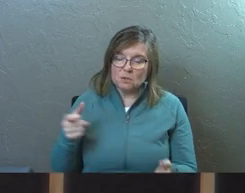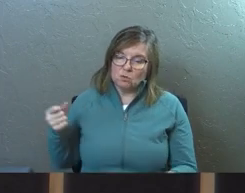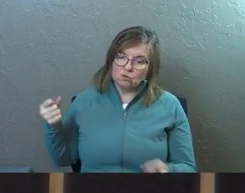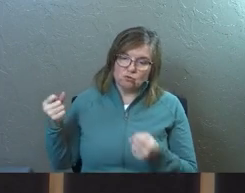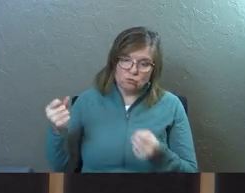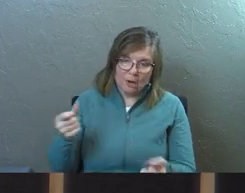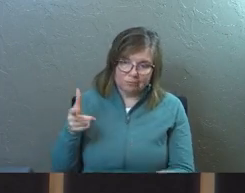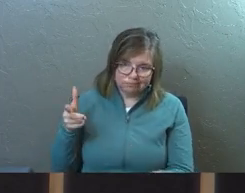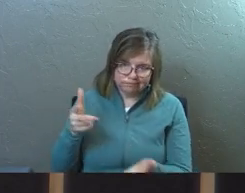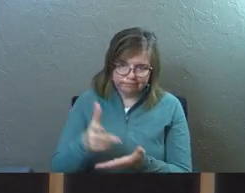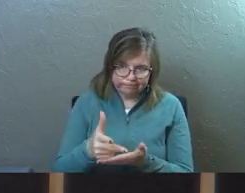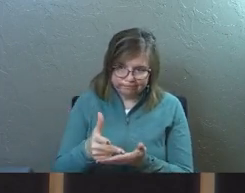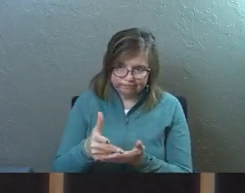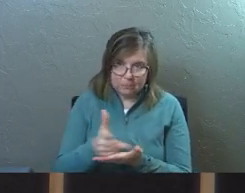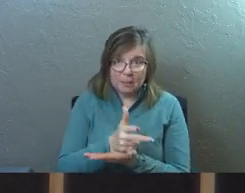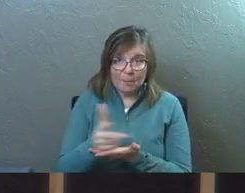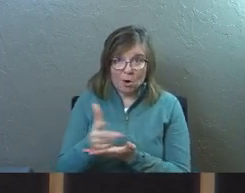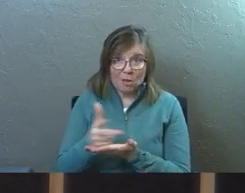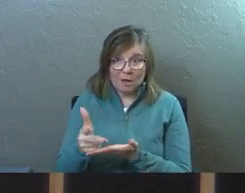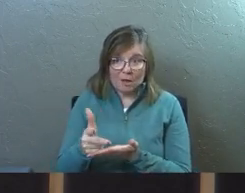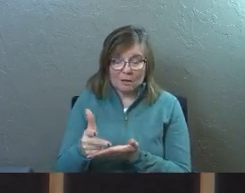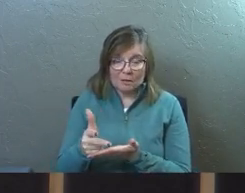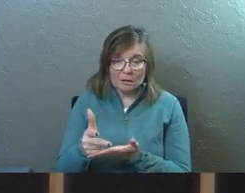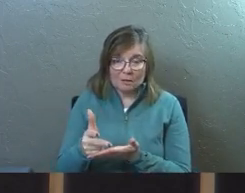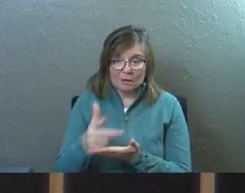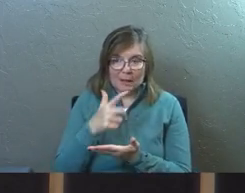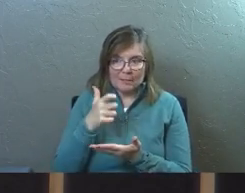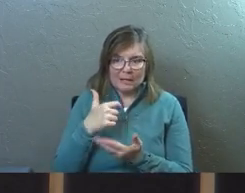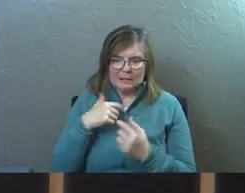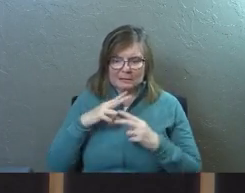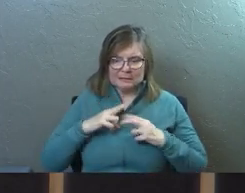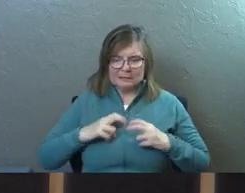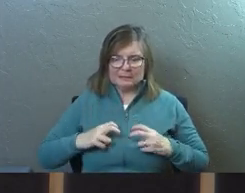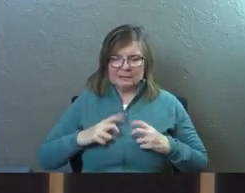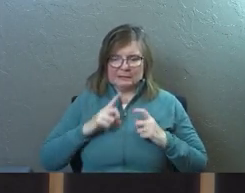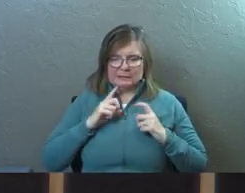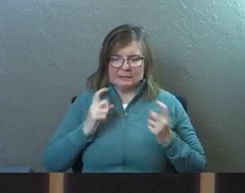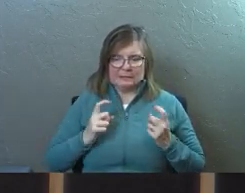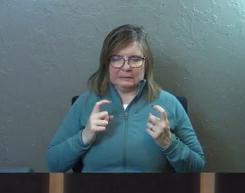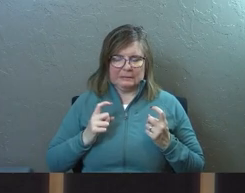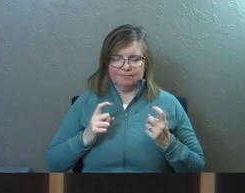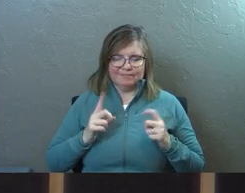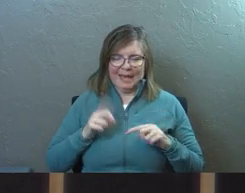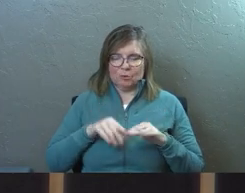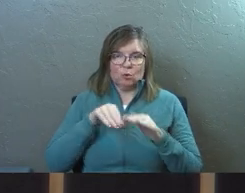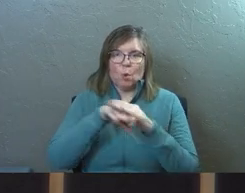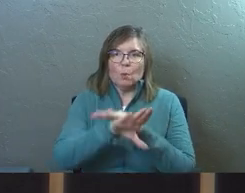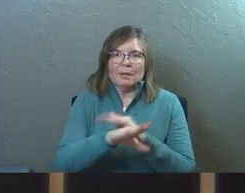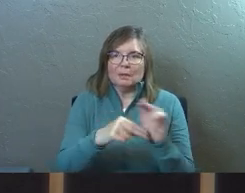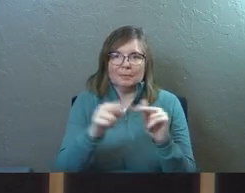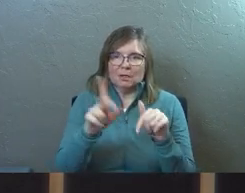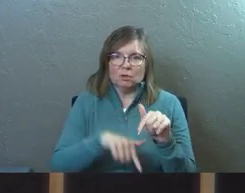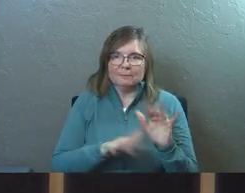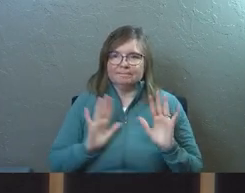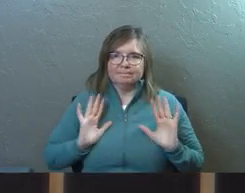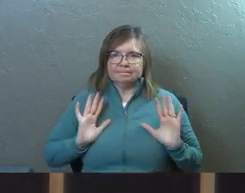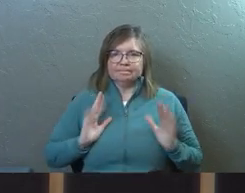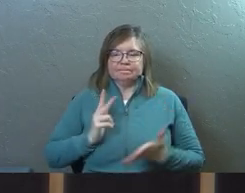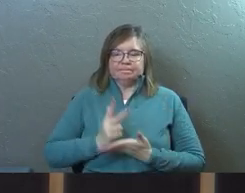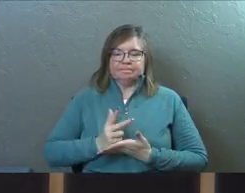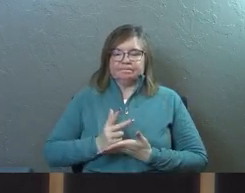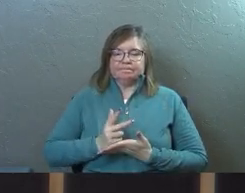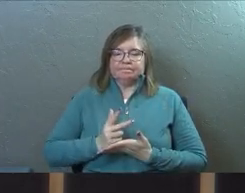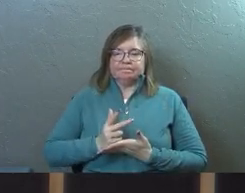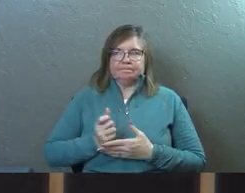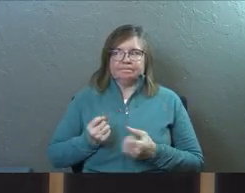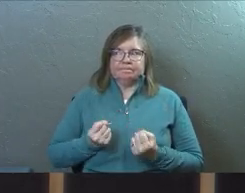driven to our church, parked their car in the parking lot, and because of their sense of their own sin, they couldn't come into the building. And they